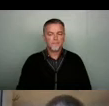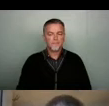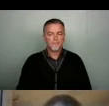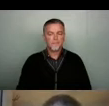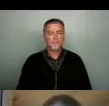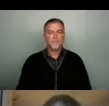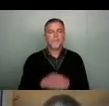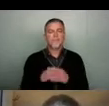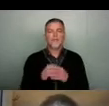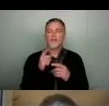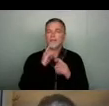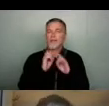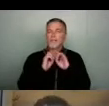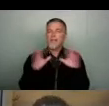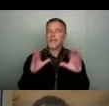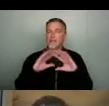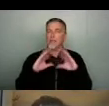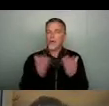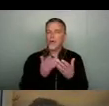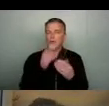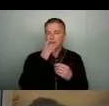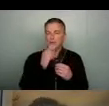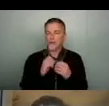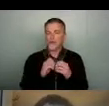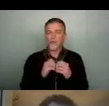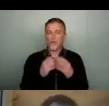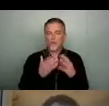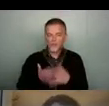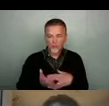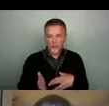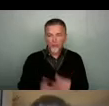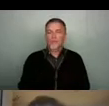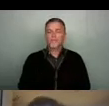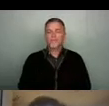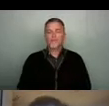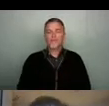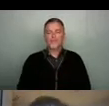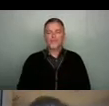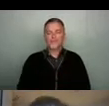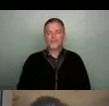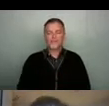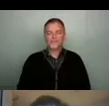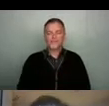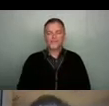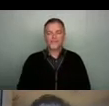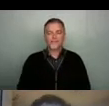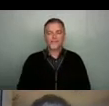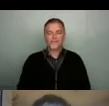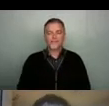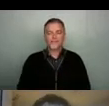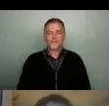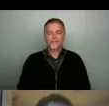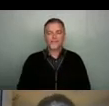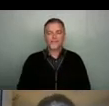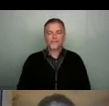which was this amazing world which you could wander through and dance in and you could listen to cool music and bump into people living their best lives. I've